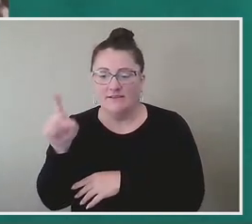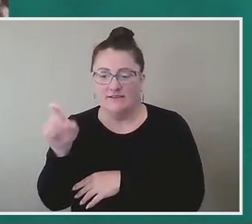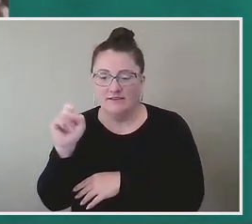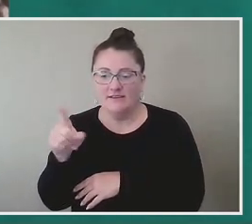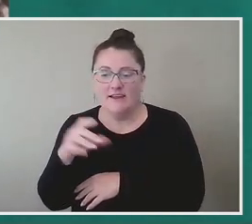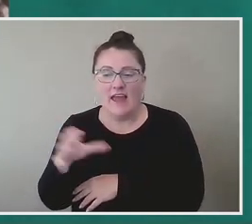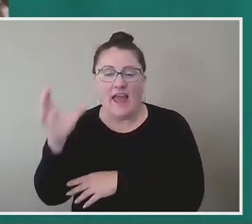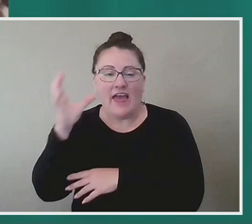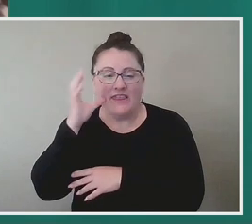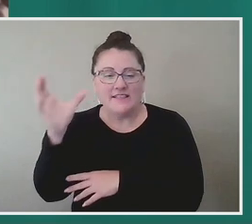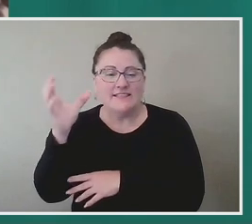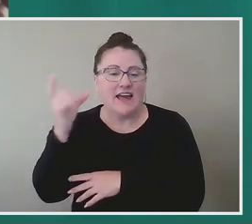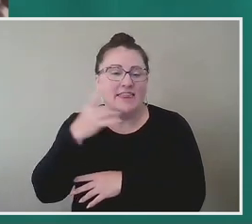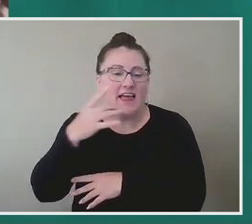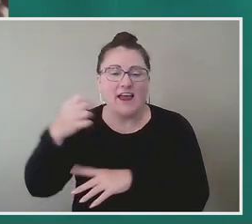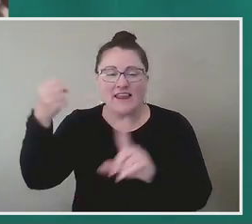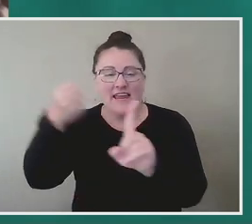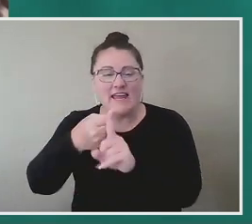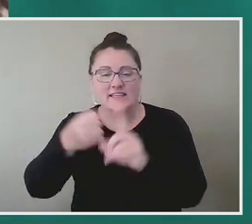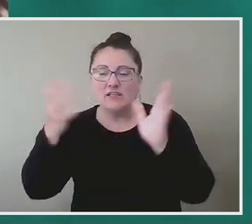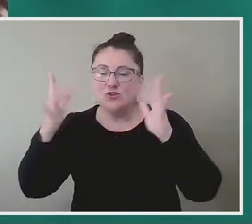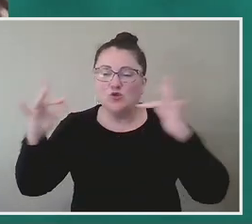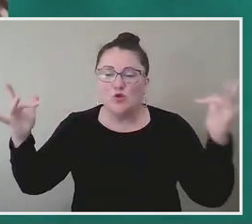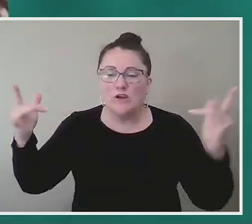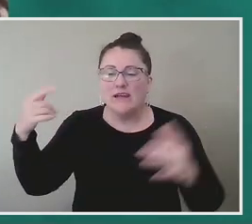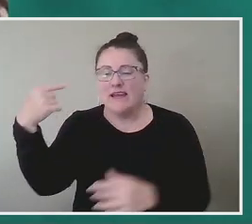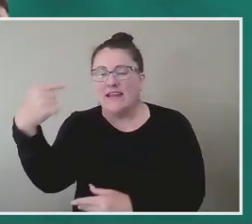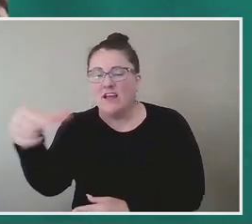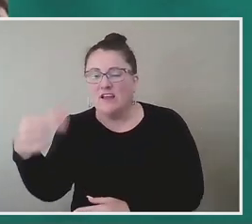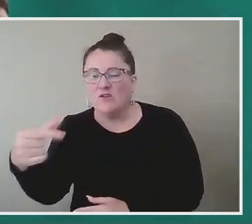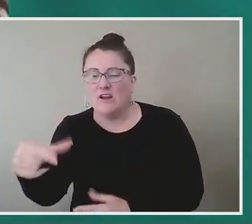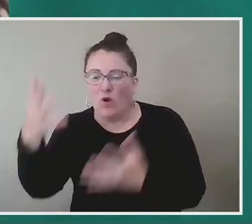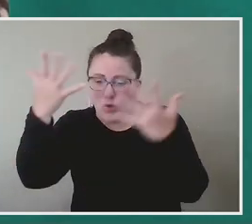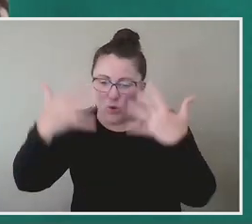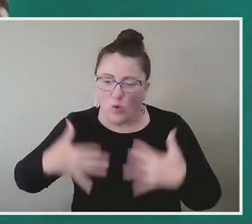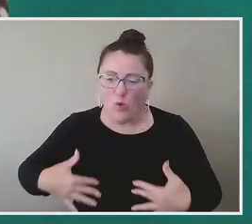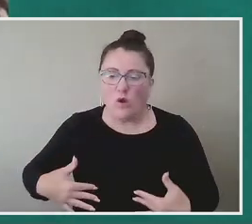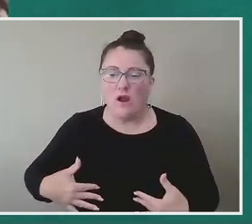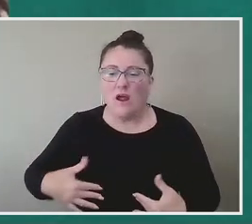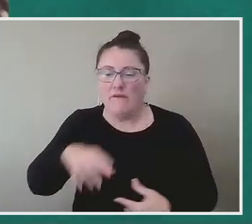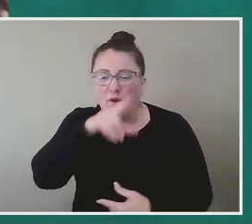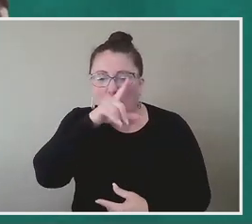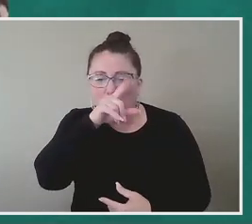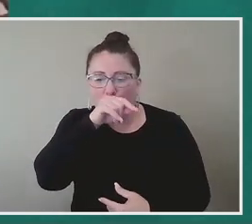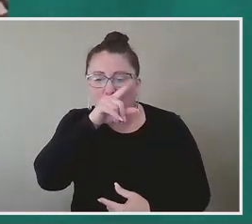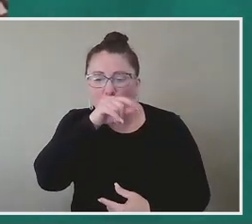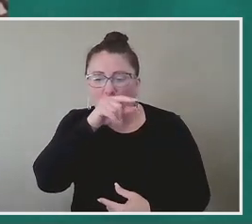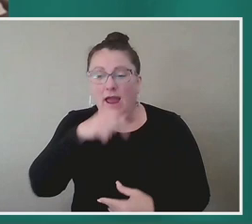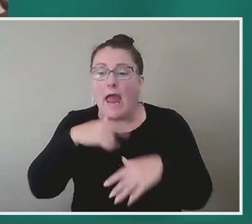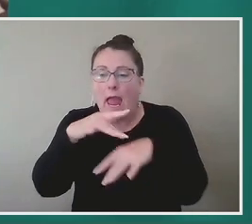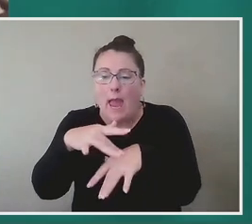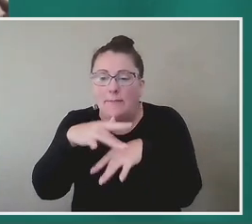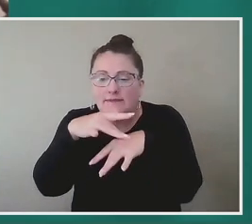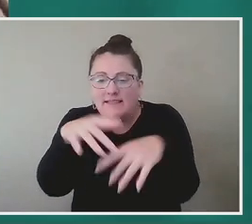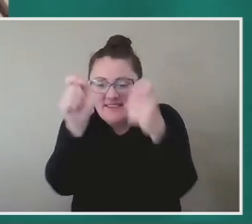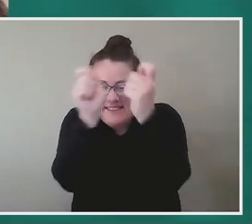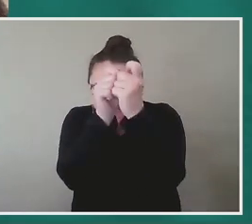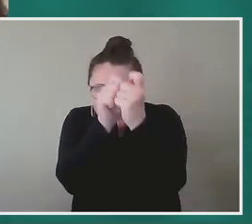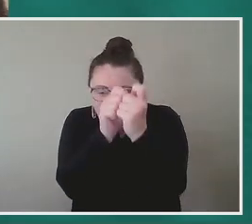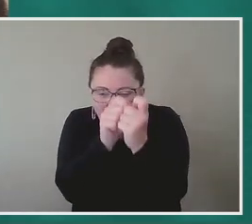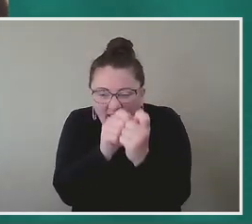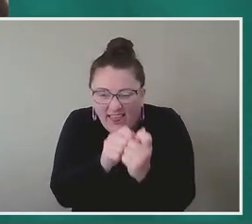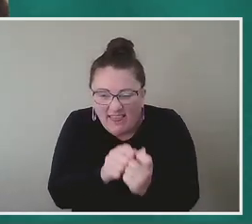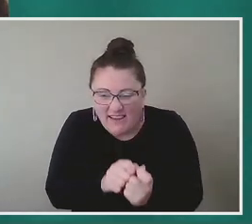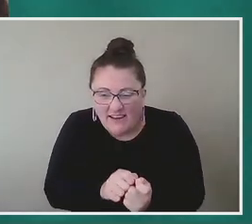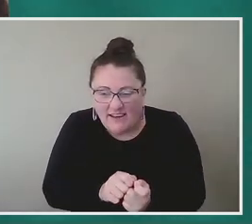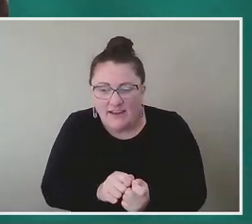uh, shimmering green color of its neck. mean, I just, that's what I obsess over and love. And so in a magazine, they're